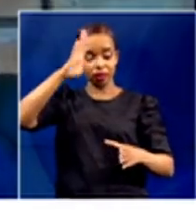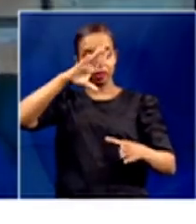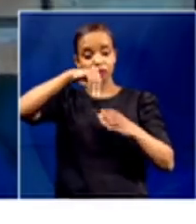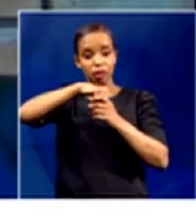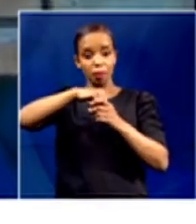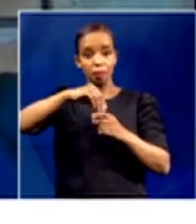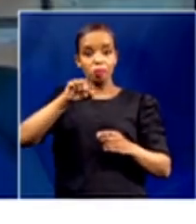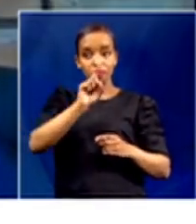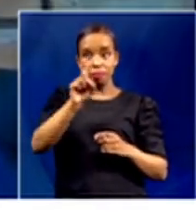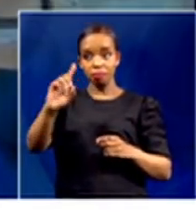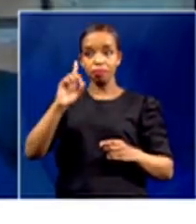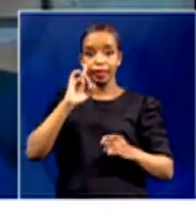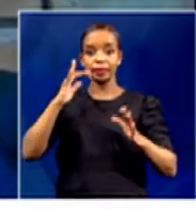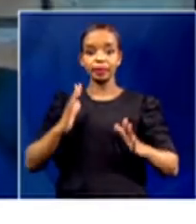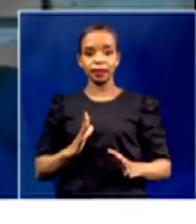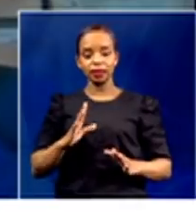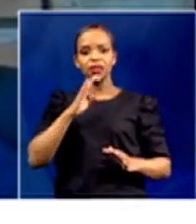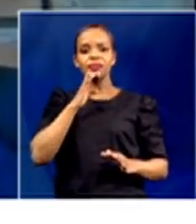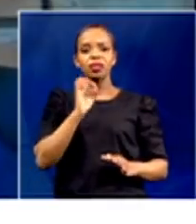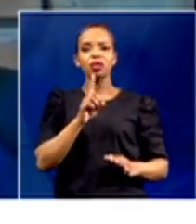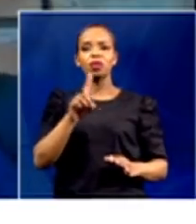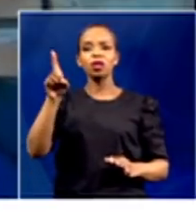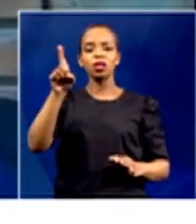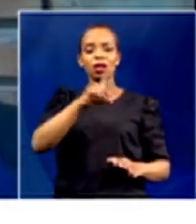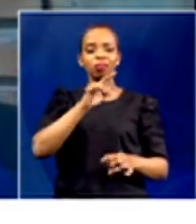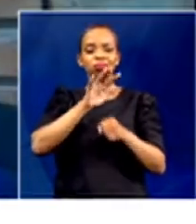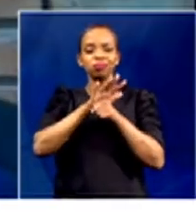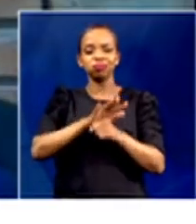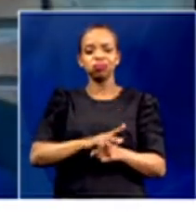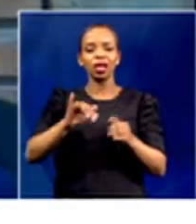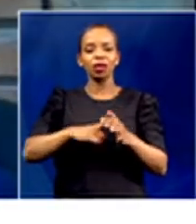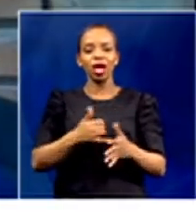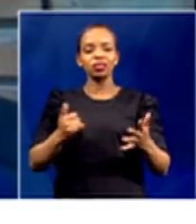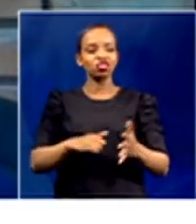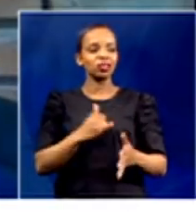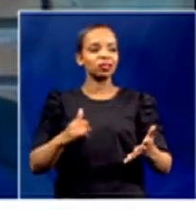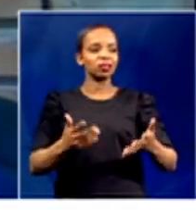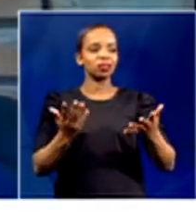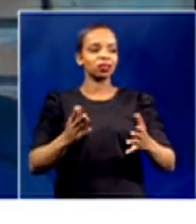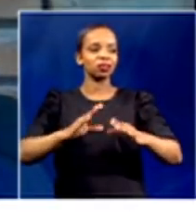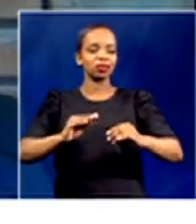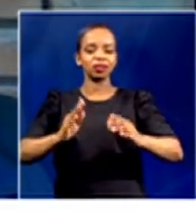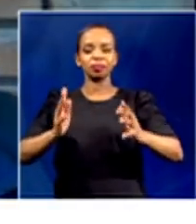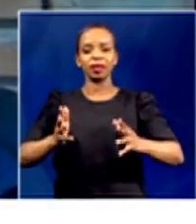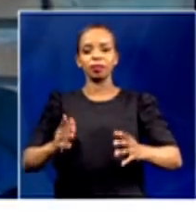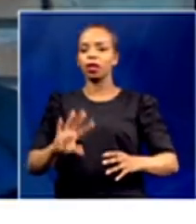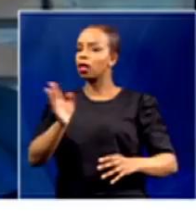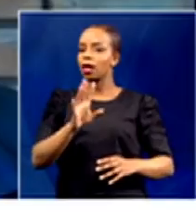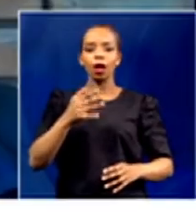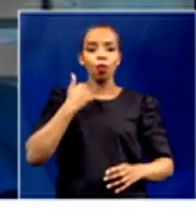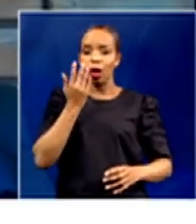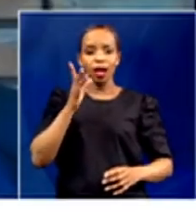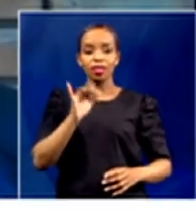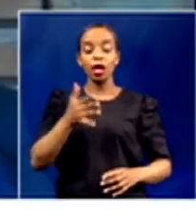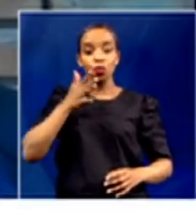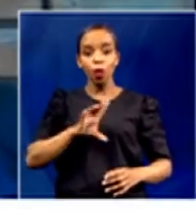grudgingly complying. And we don't want that. We want them to embrace the compliance. We want them to embrace